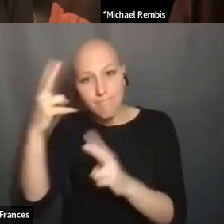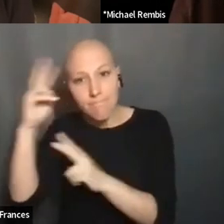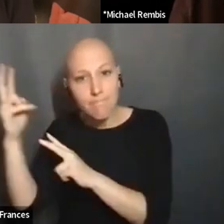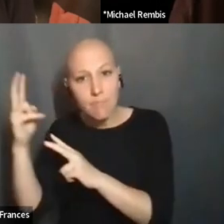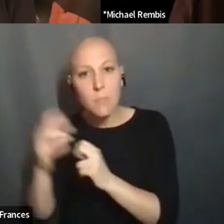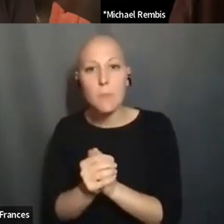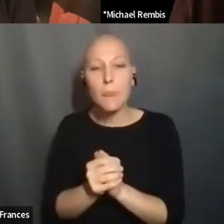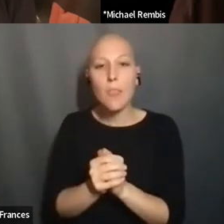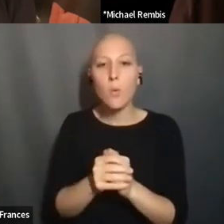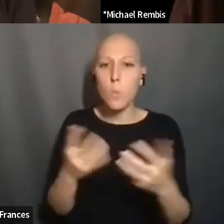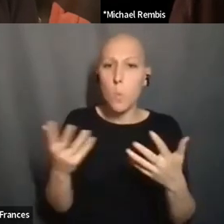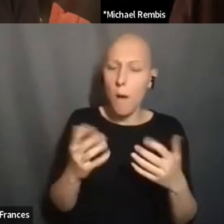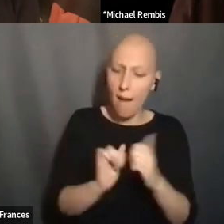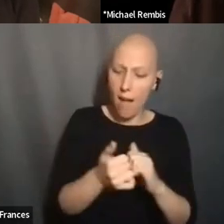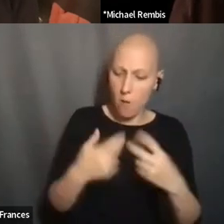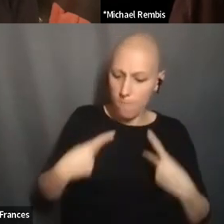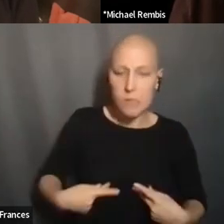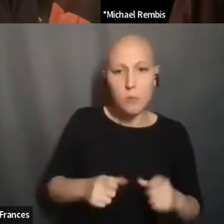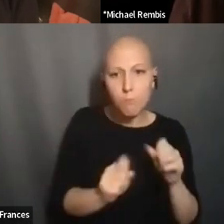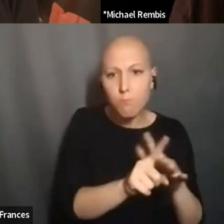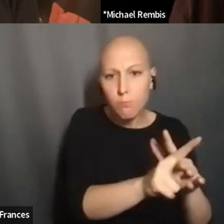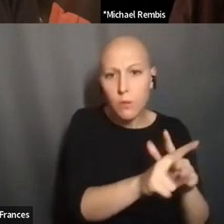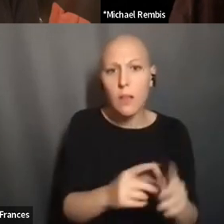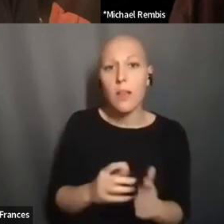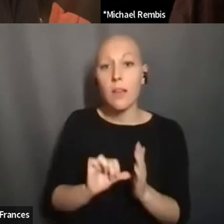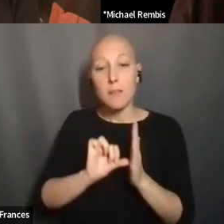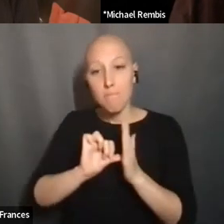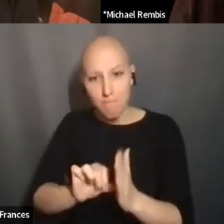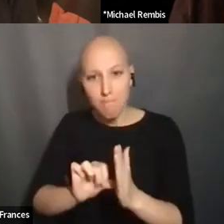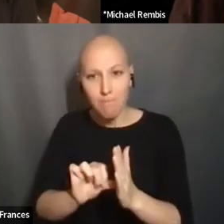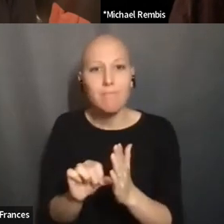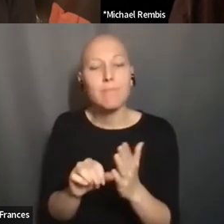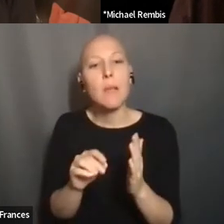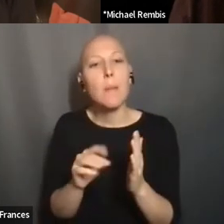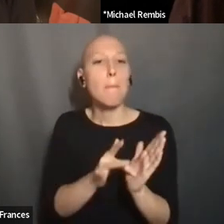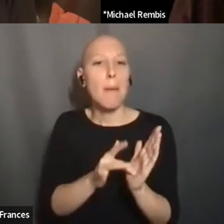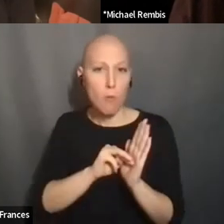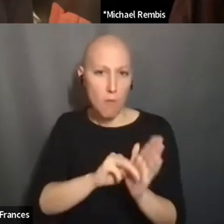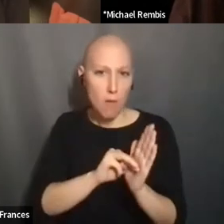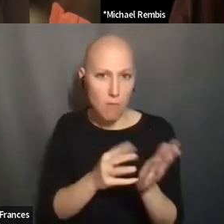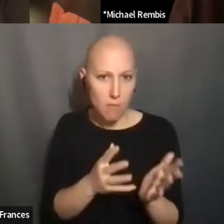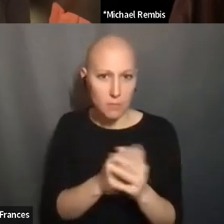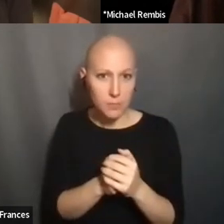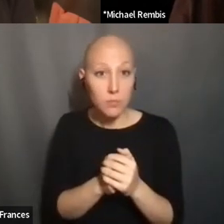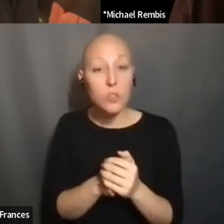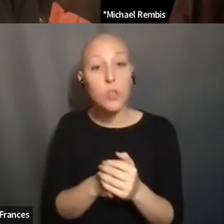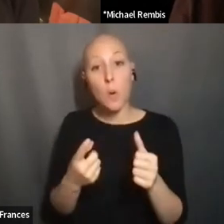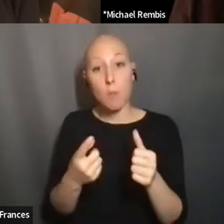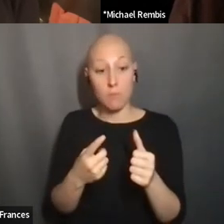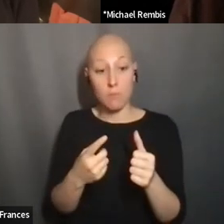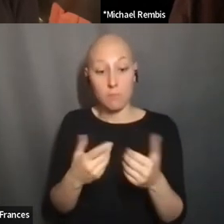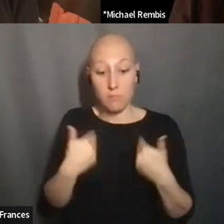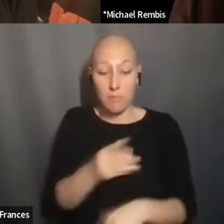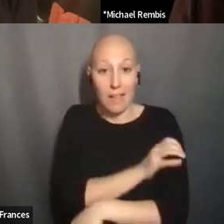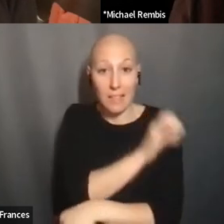EMPHASIZED IN MEDICAL MODELS. AND AGAIN, THIS IS AN INTERACTION, SO USING IT AS A POINT OF EDUCATION AS A CLINICIAN TO LEARN ABOUT WHAT